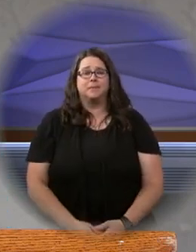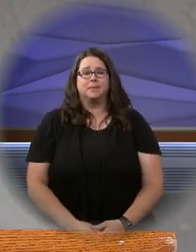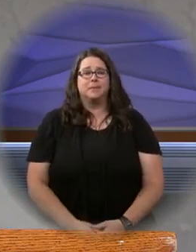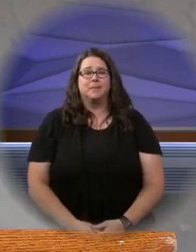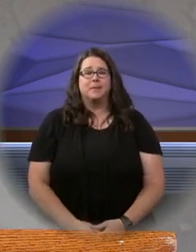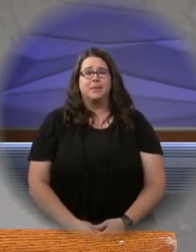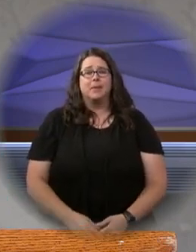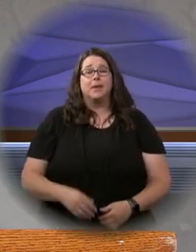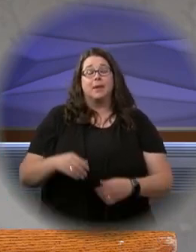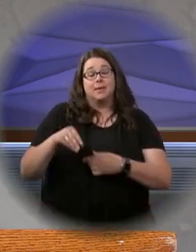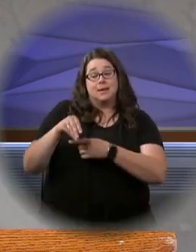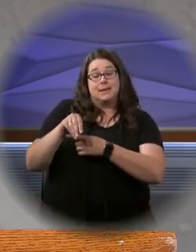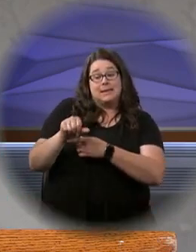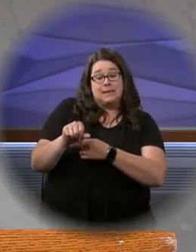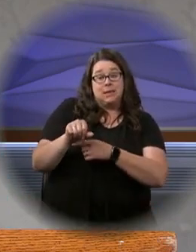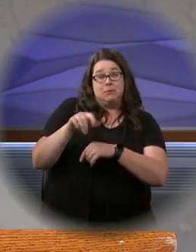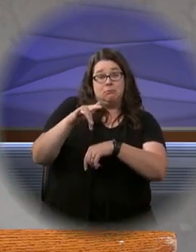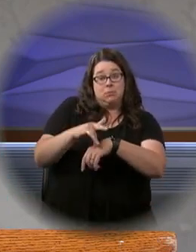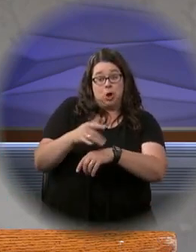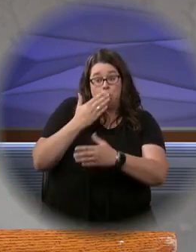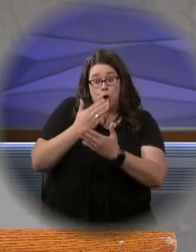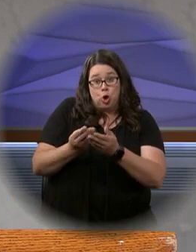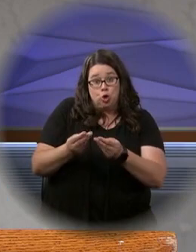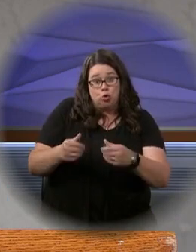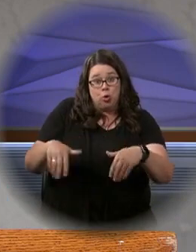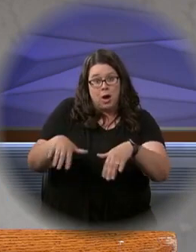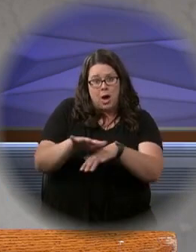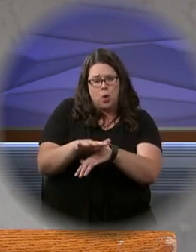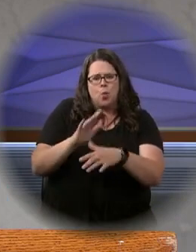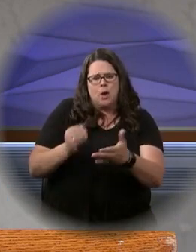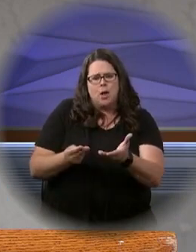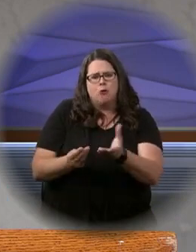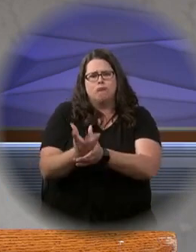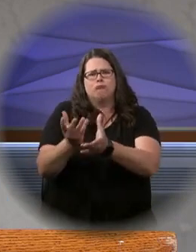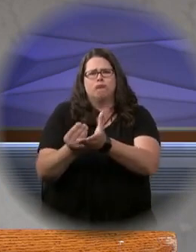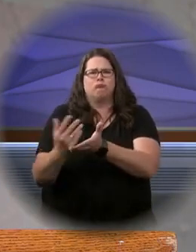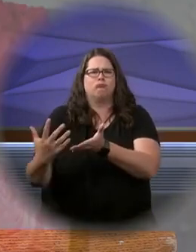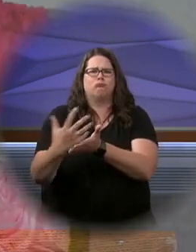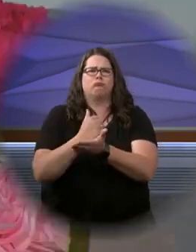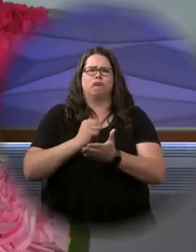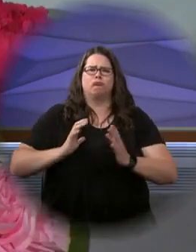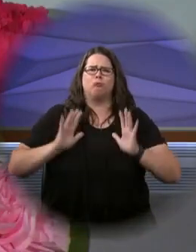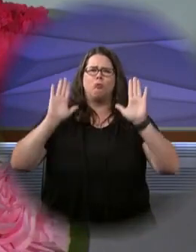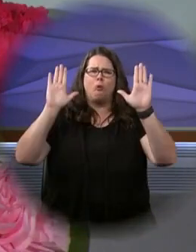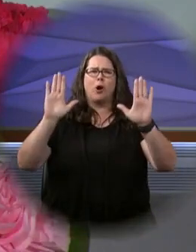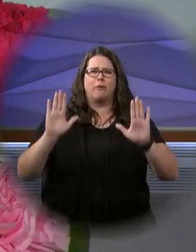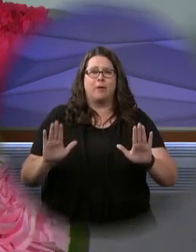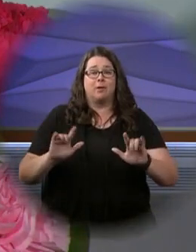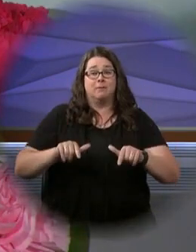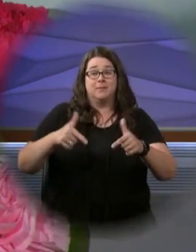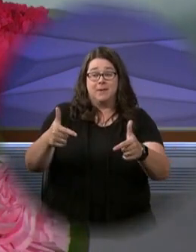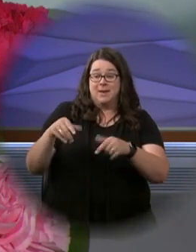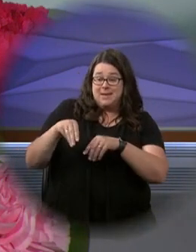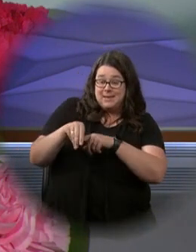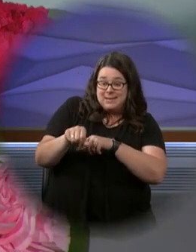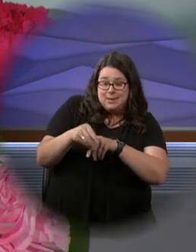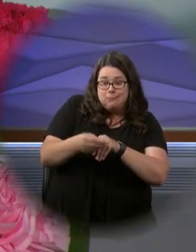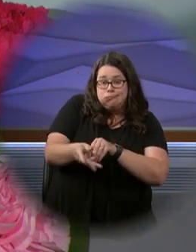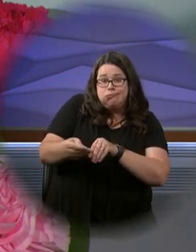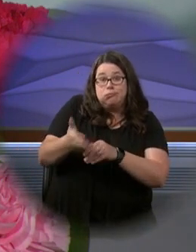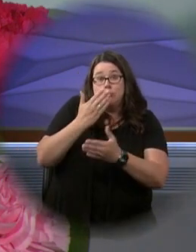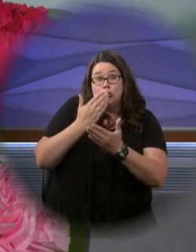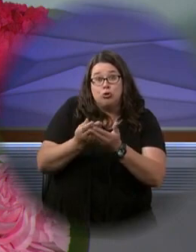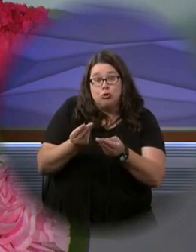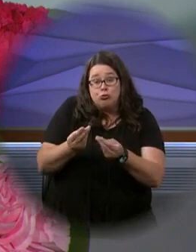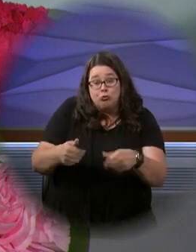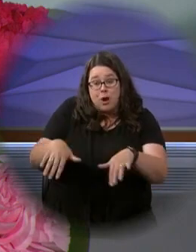The seed that falls on good ground will yield a fruitful harvest. The seed that falls on good ground